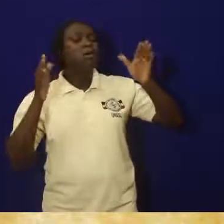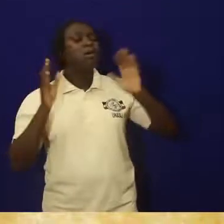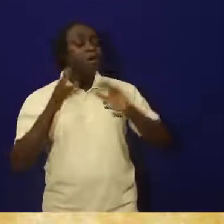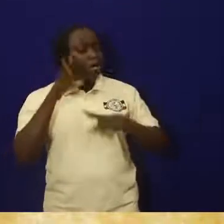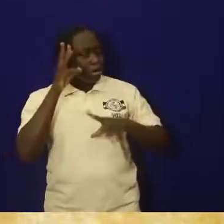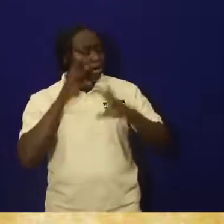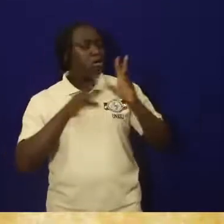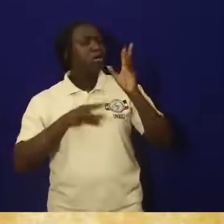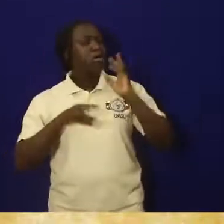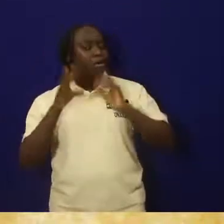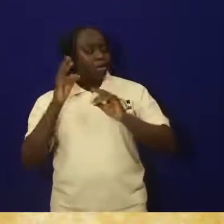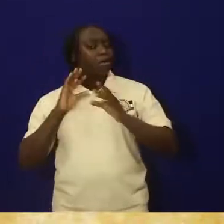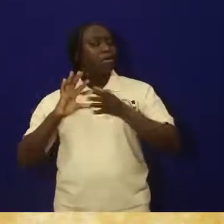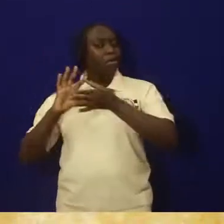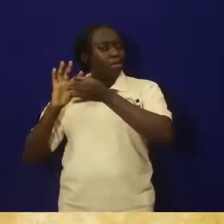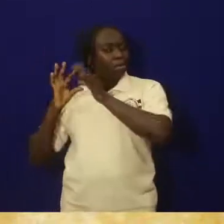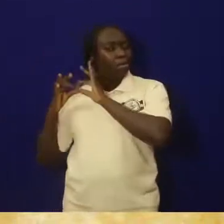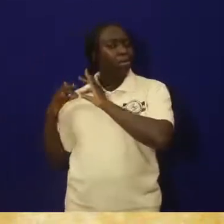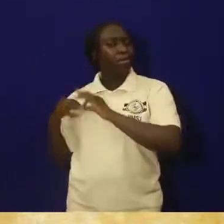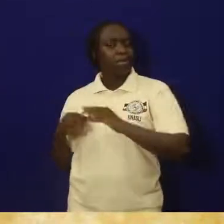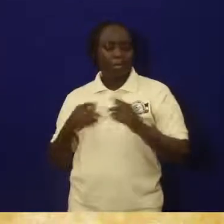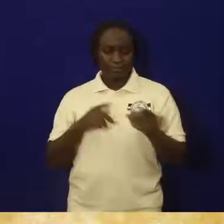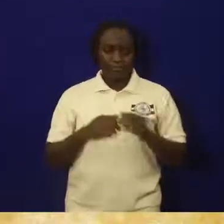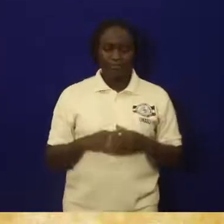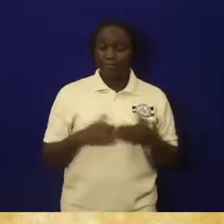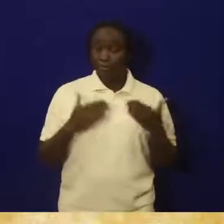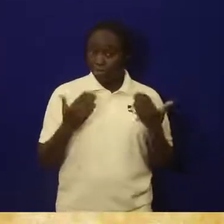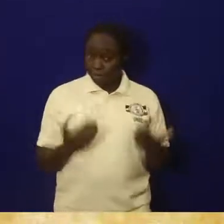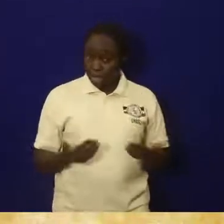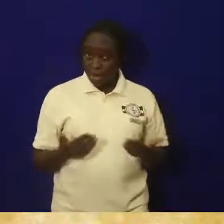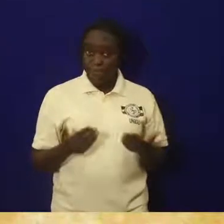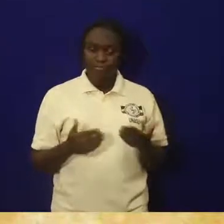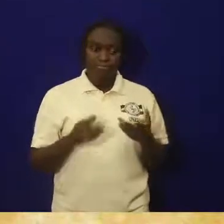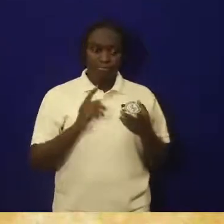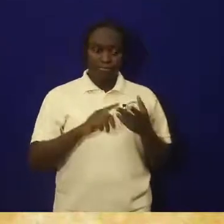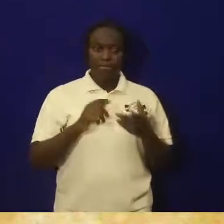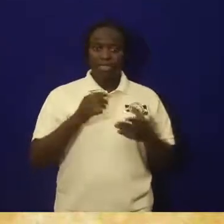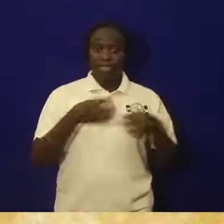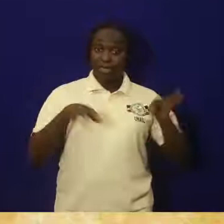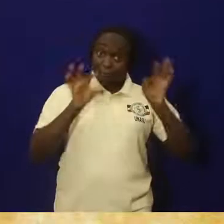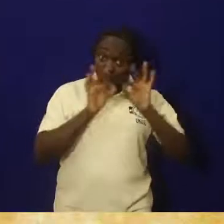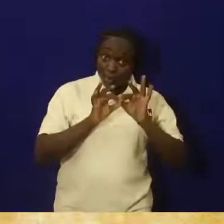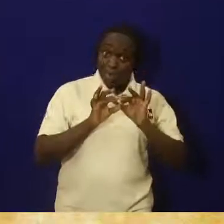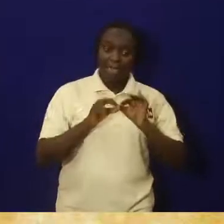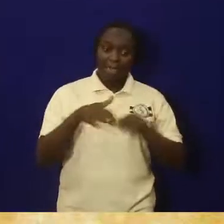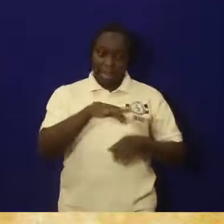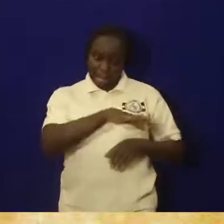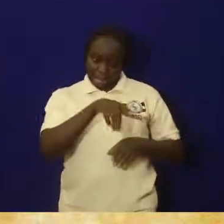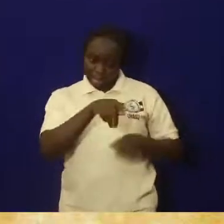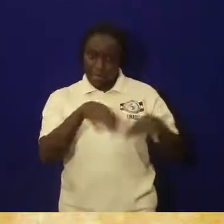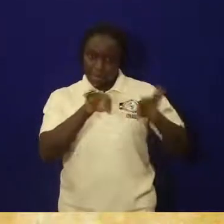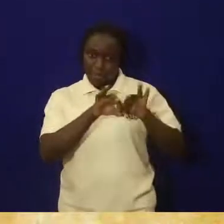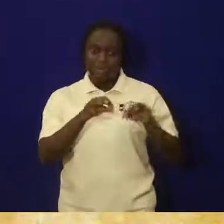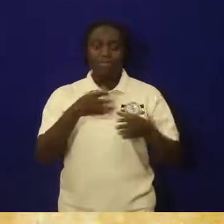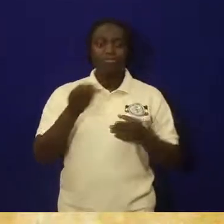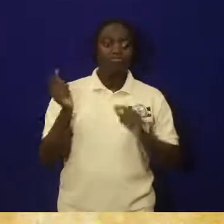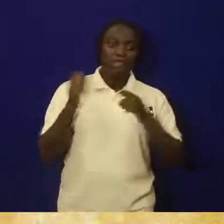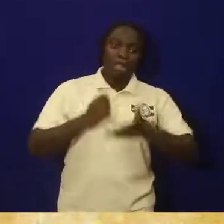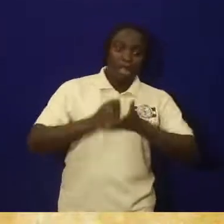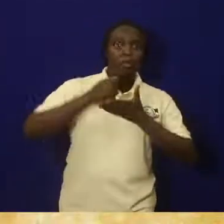So, archaeology is an article. So, we study. One use is for study.